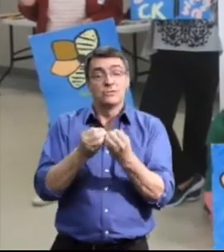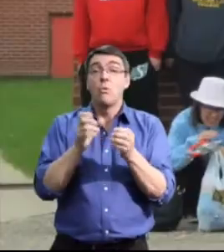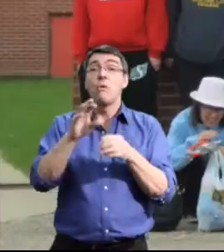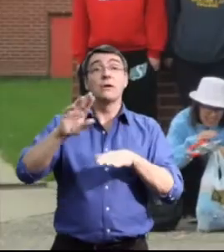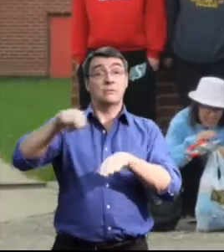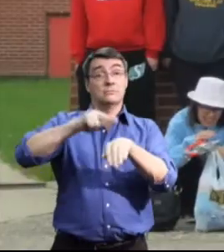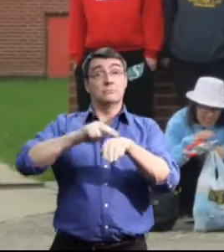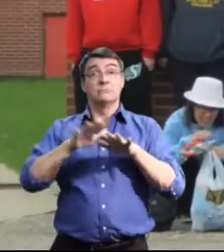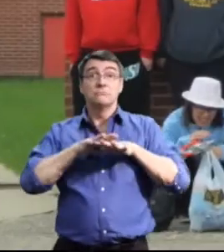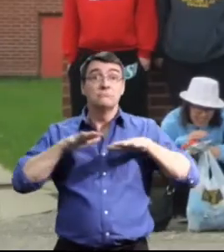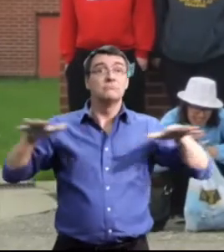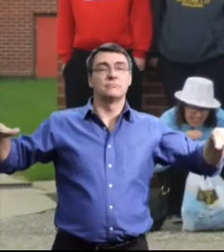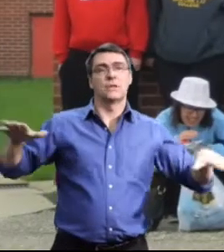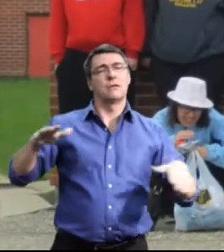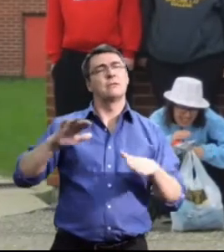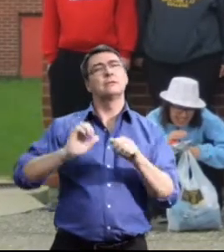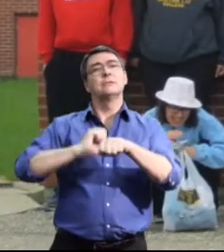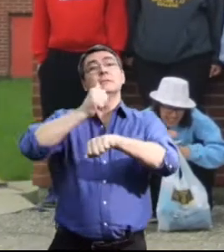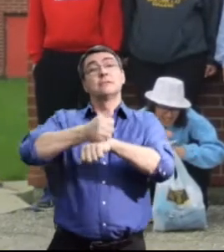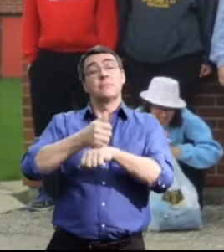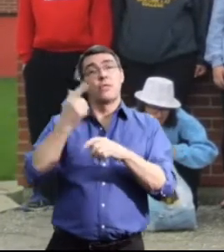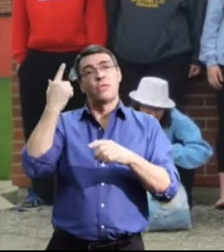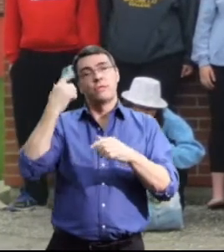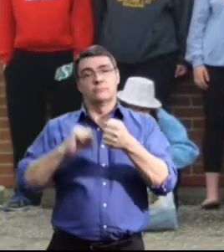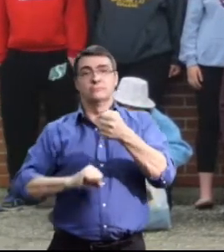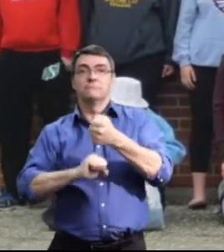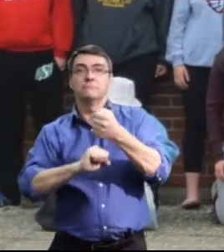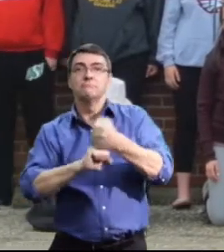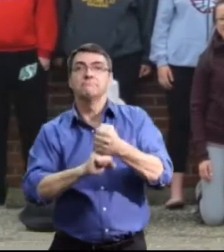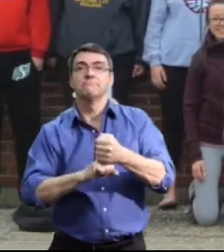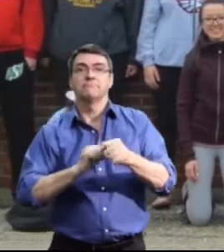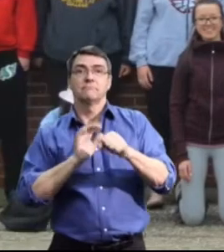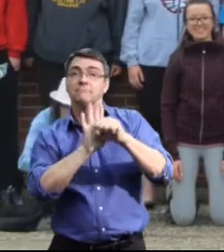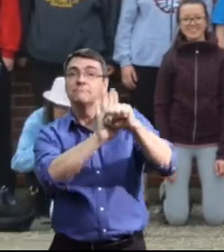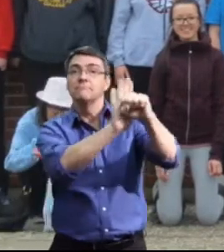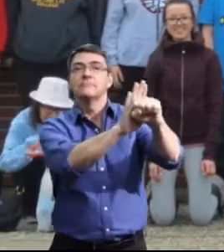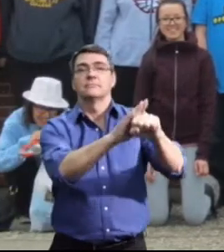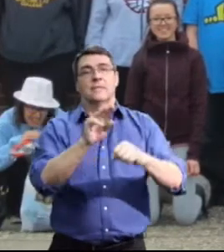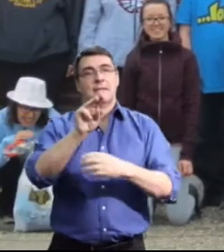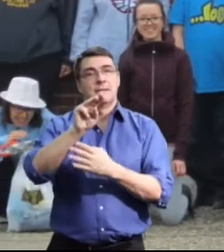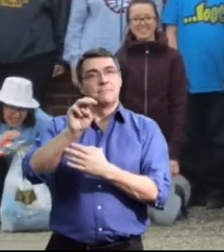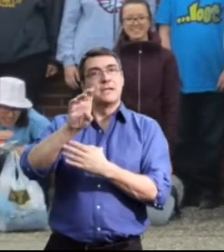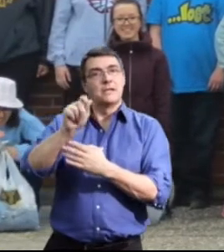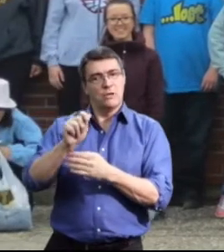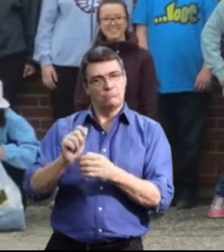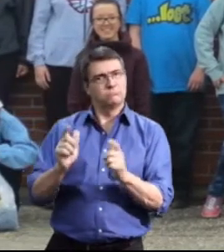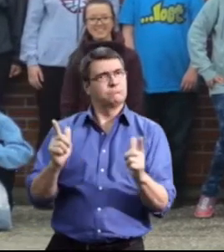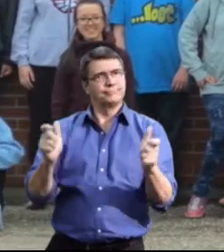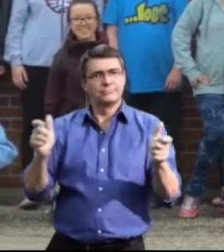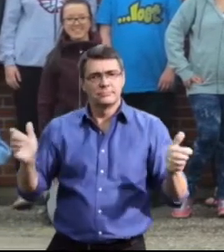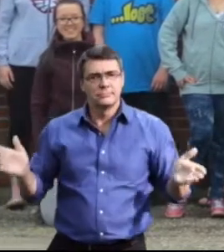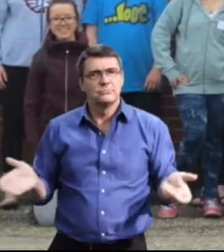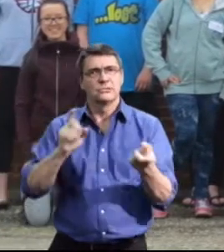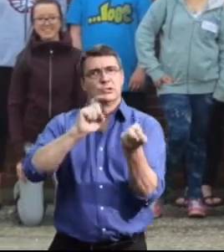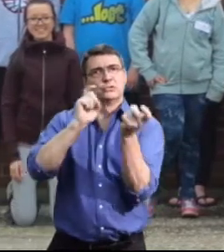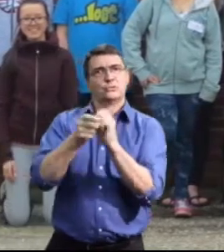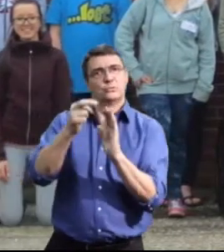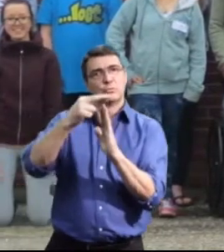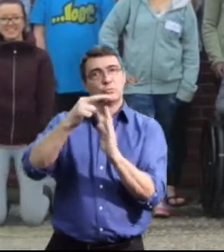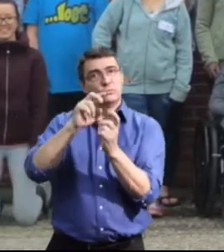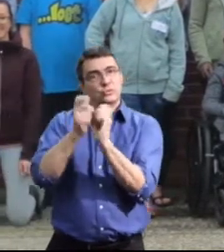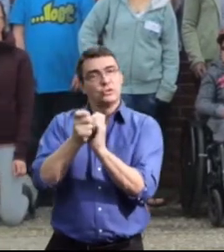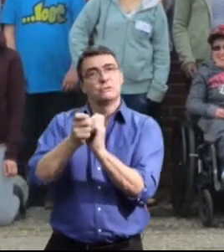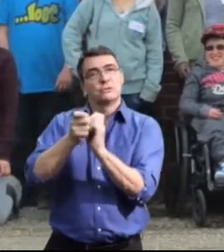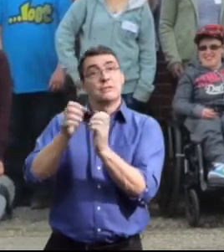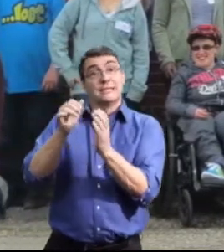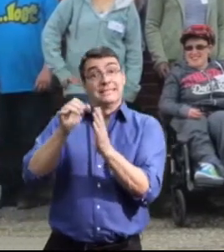We have accomplished this through advocacy, community education and media to reform systems and